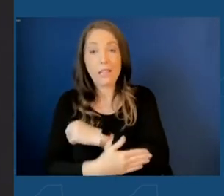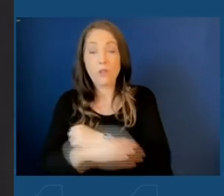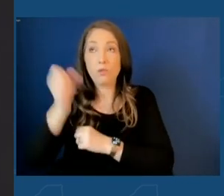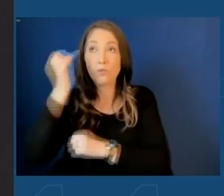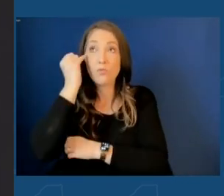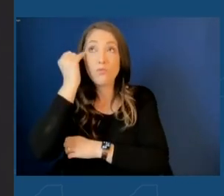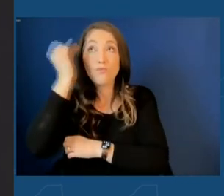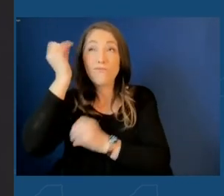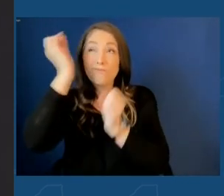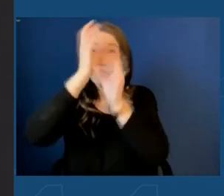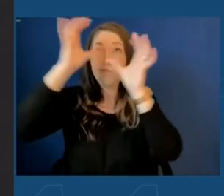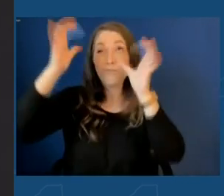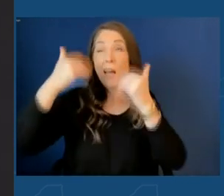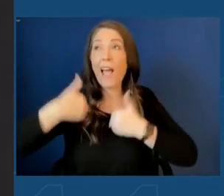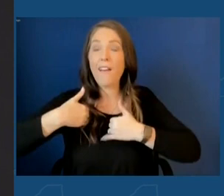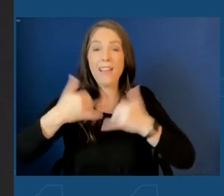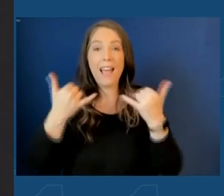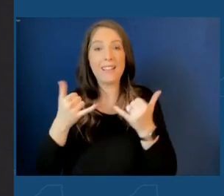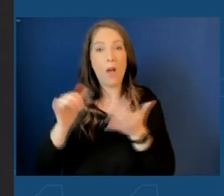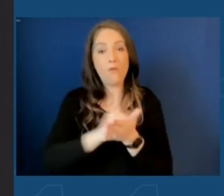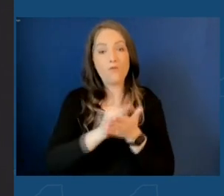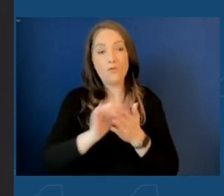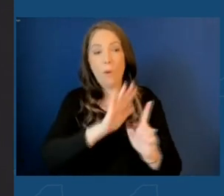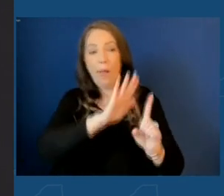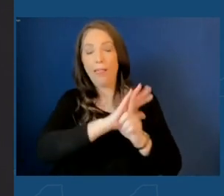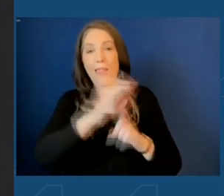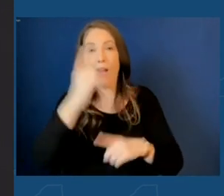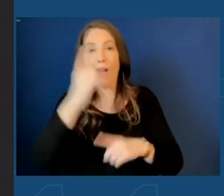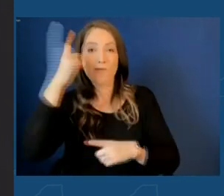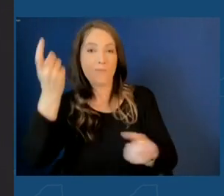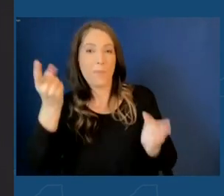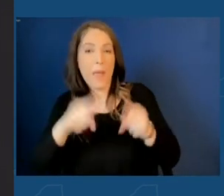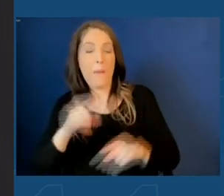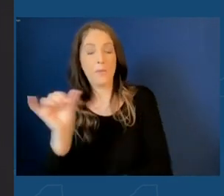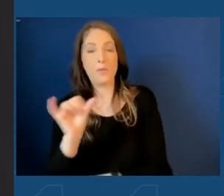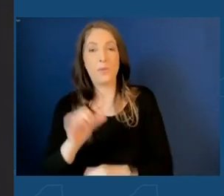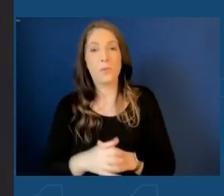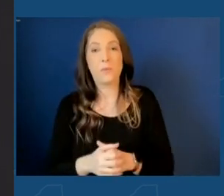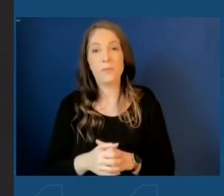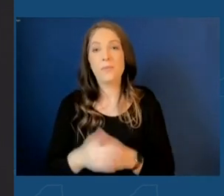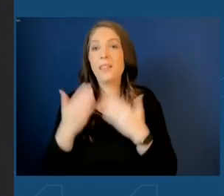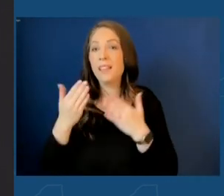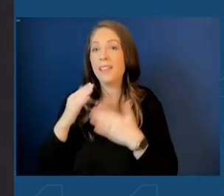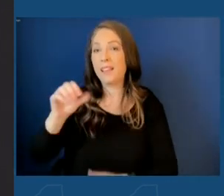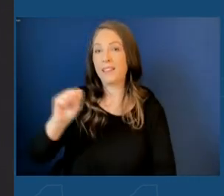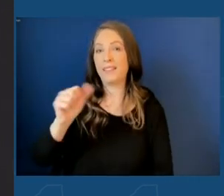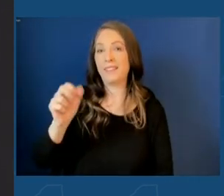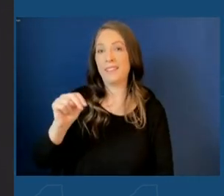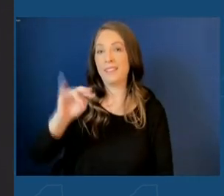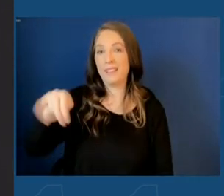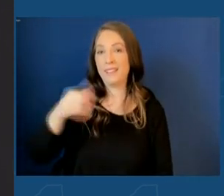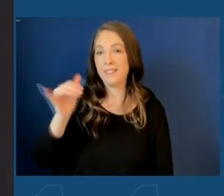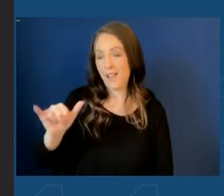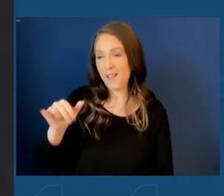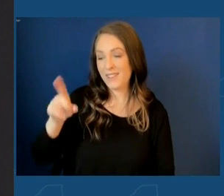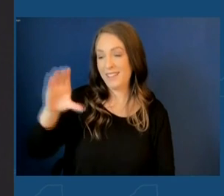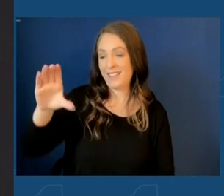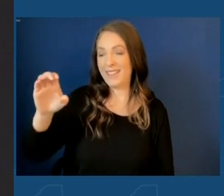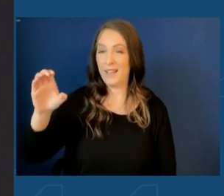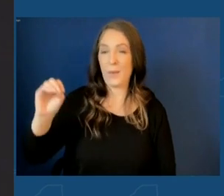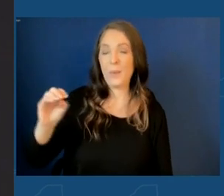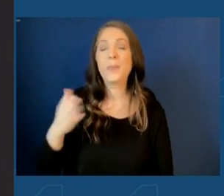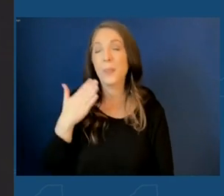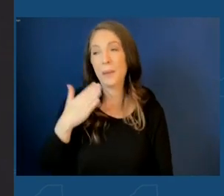helping make New York's dreams come true as well. So thank you, Sanjay, the CEO of this great company. Well,